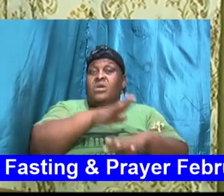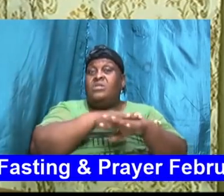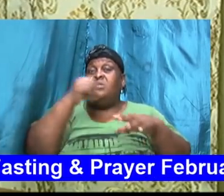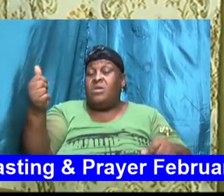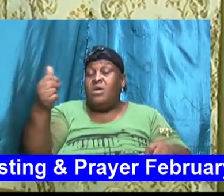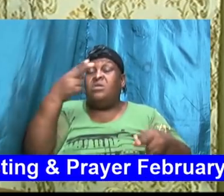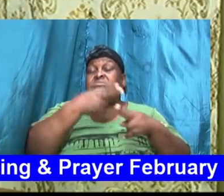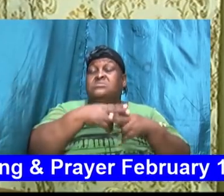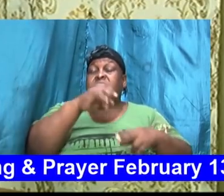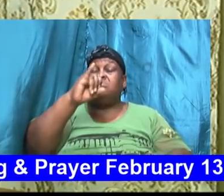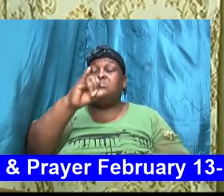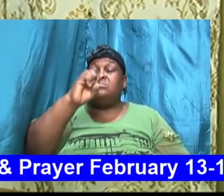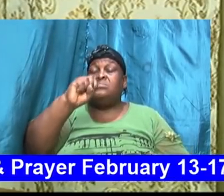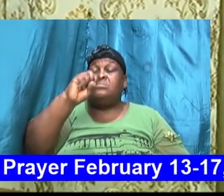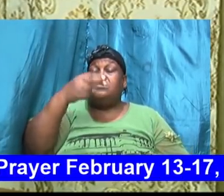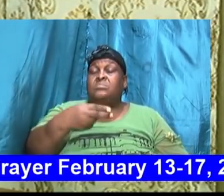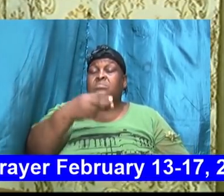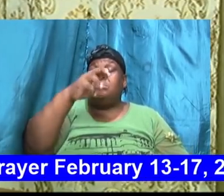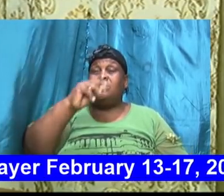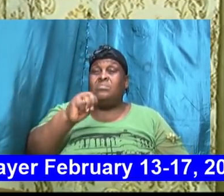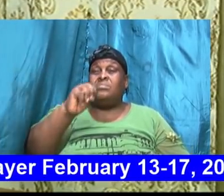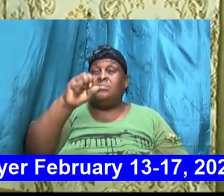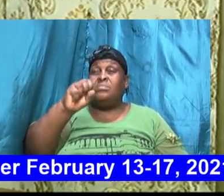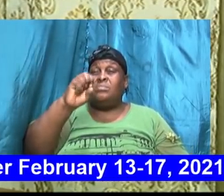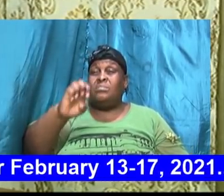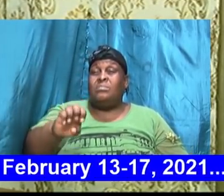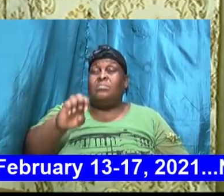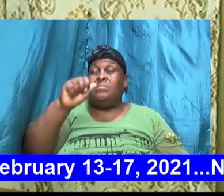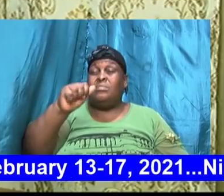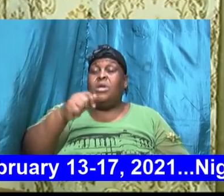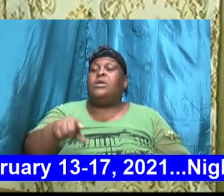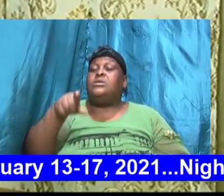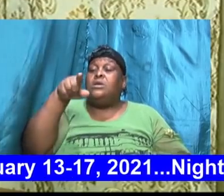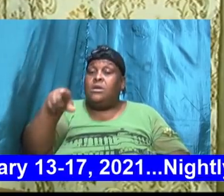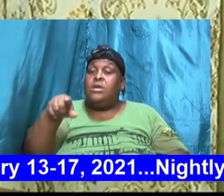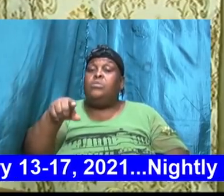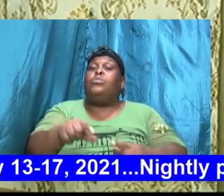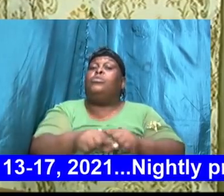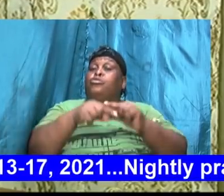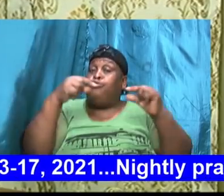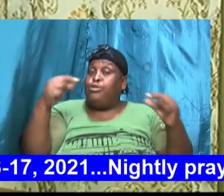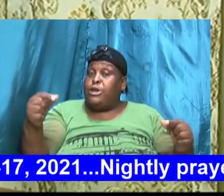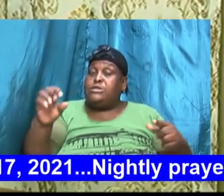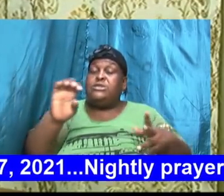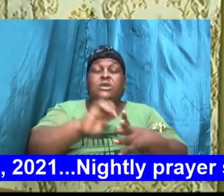and he will be great so even though